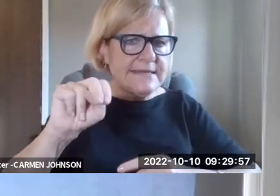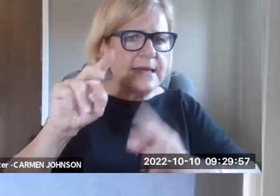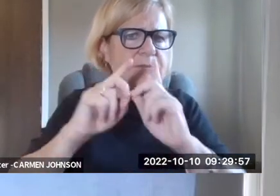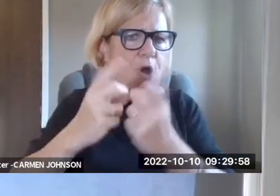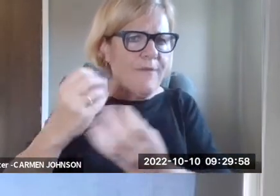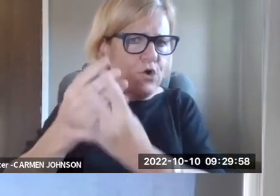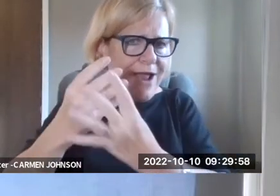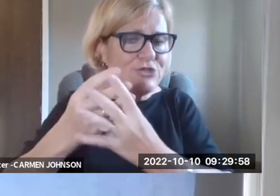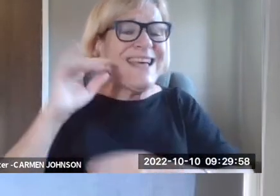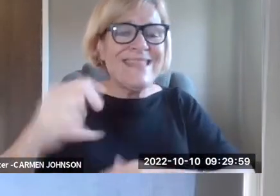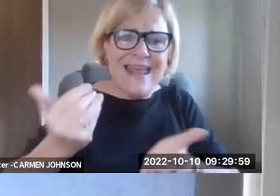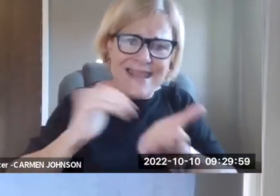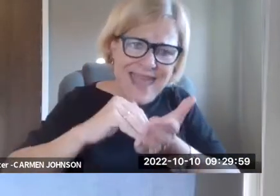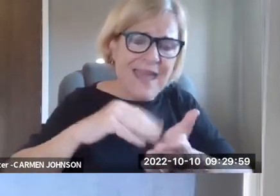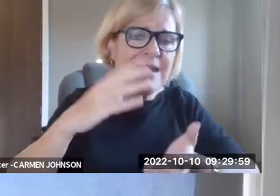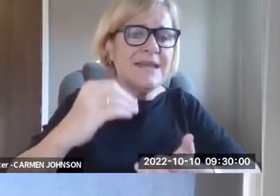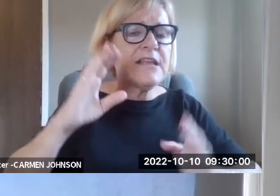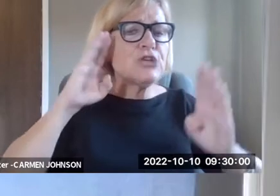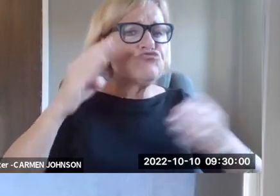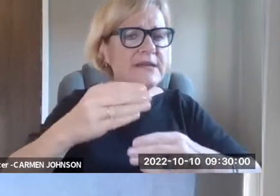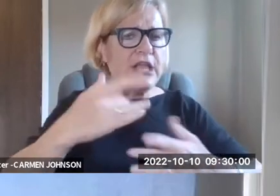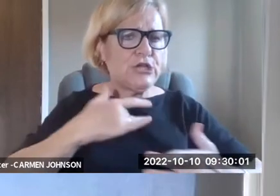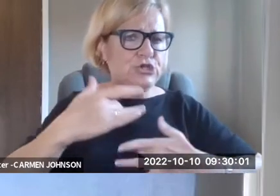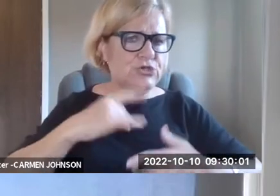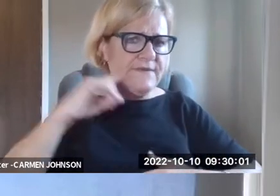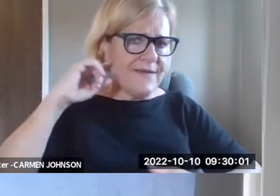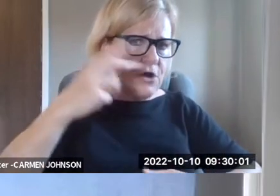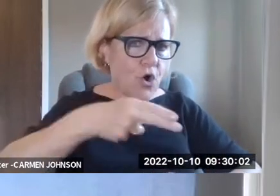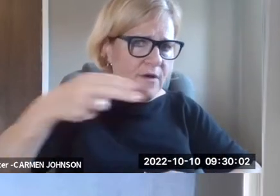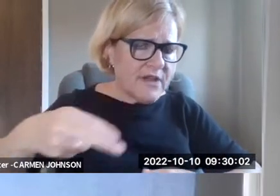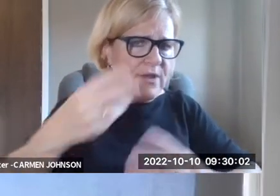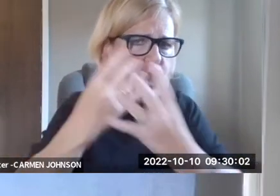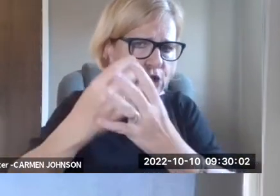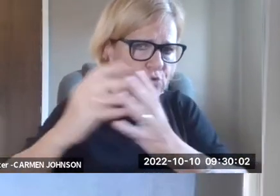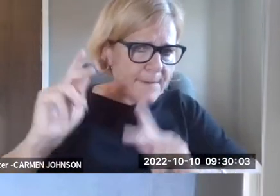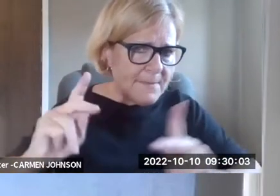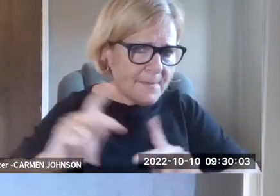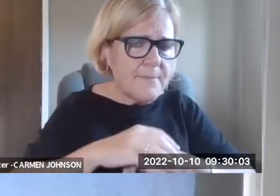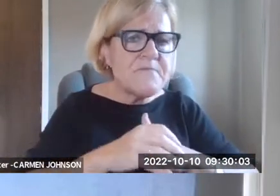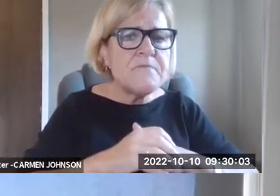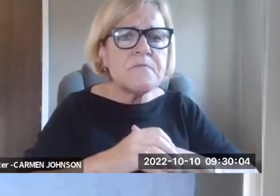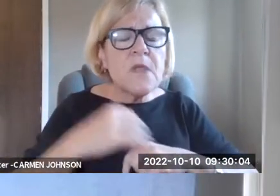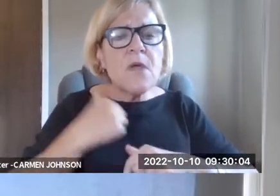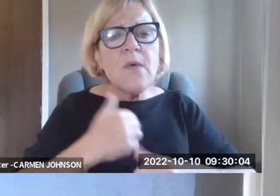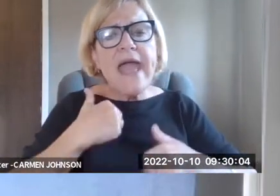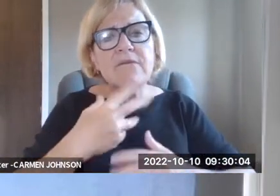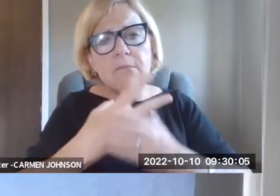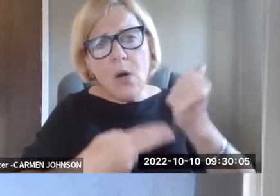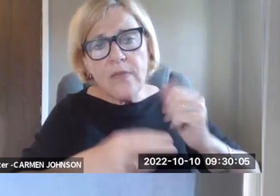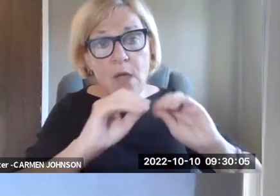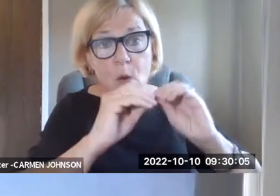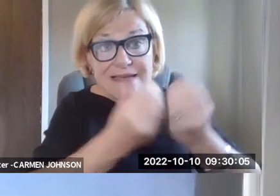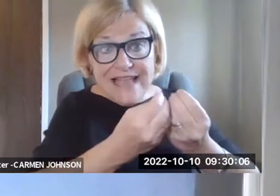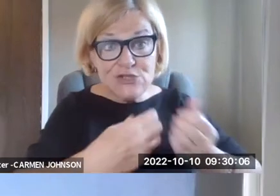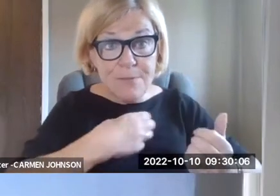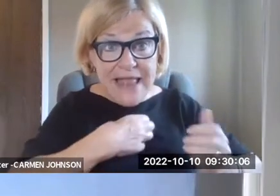called disability rights, Tennessee in a case called disability rights, Tennessee versus the Tennessee department of correction. And that again is addressing the concerns of